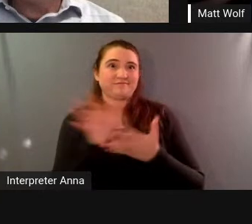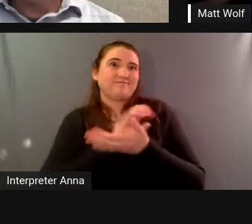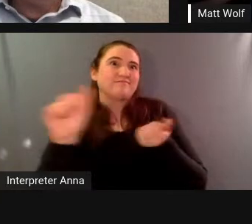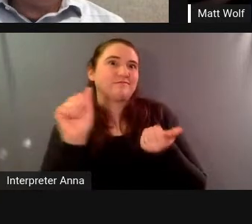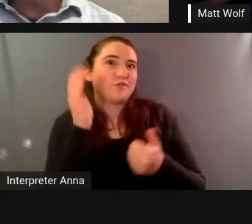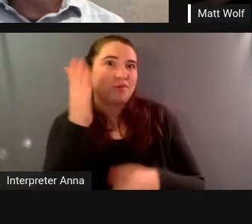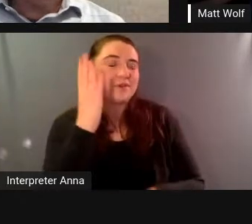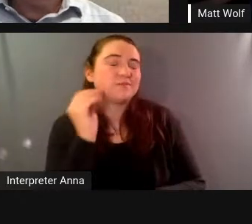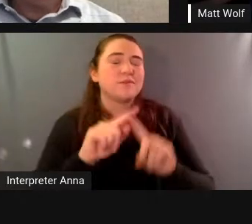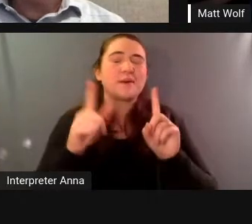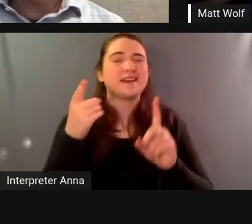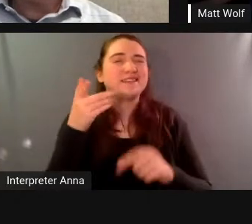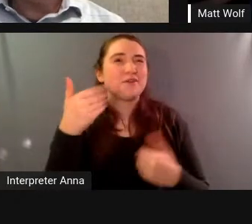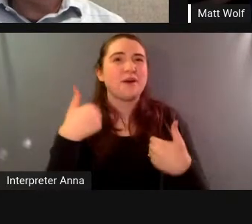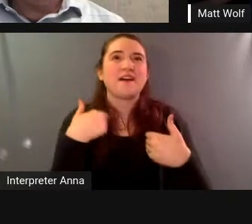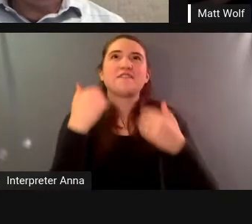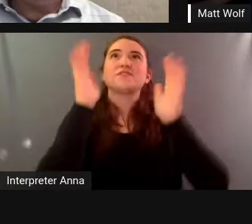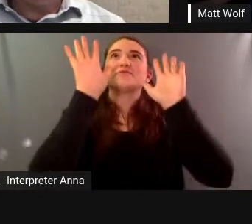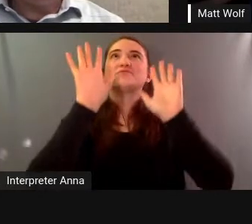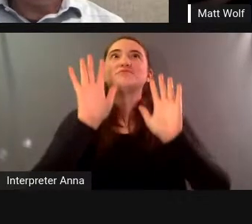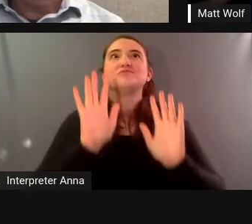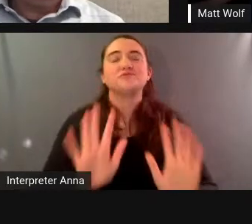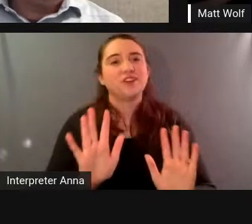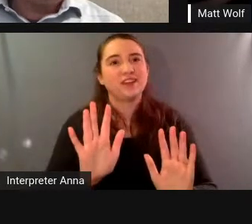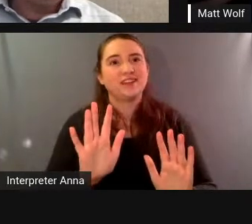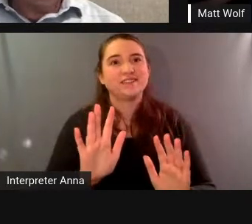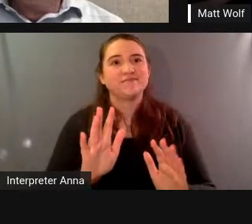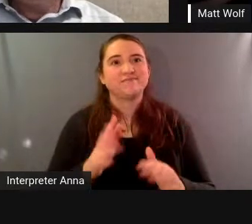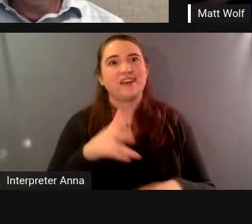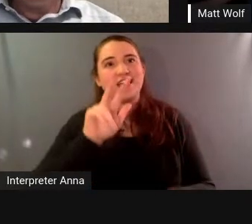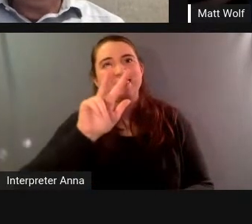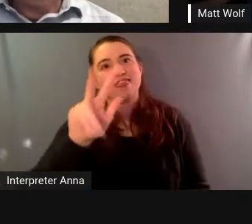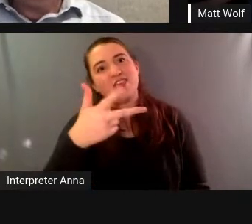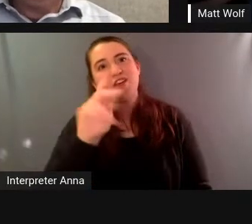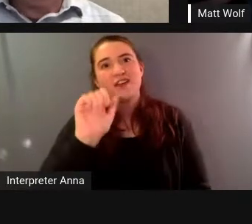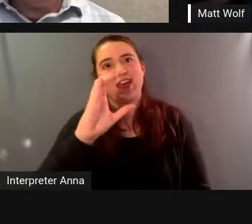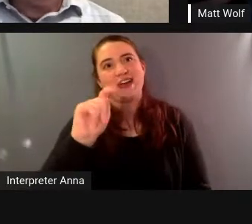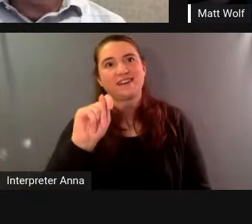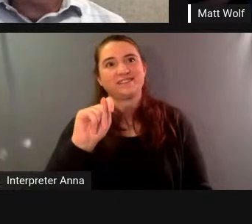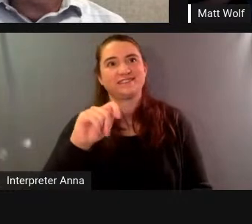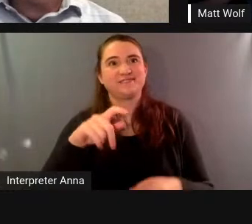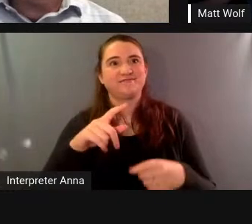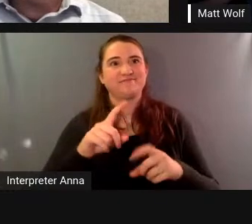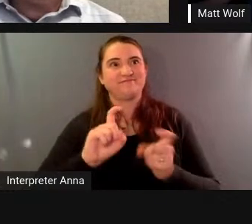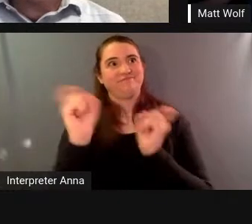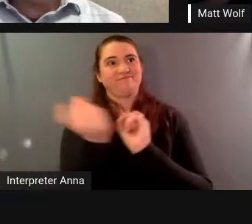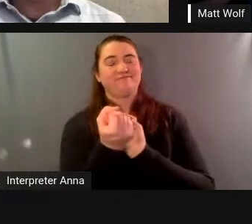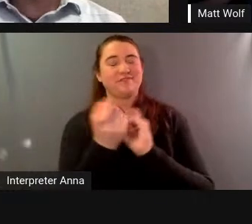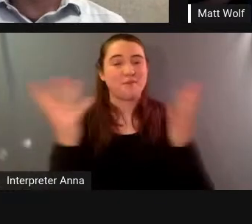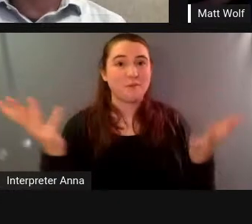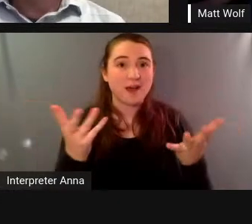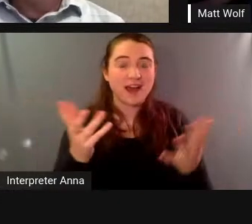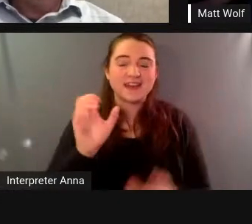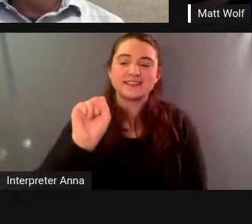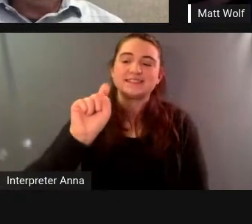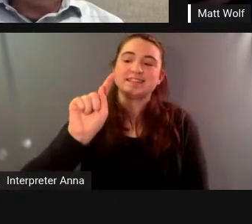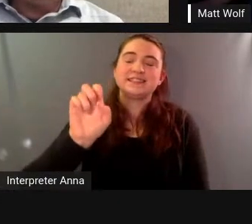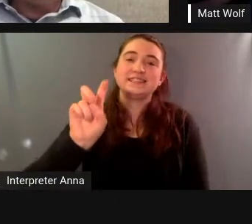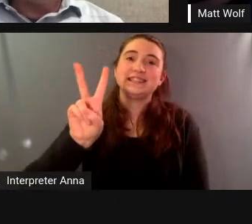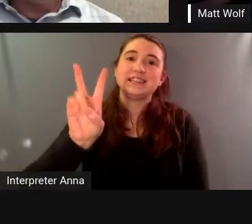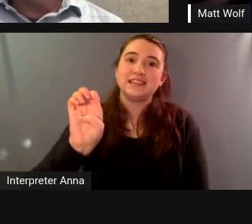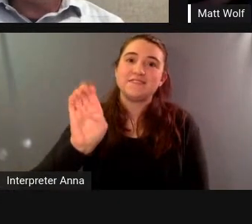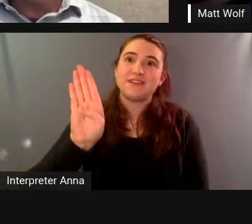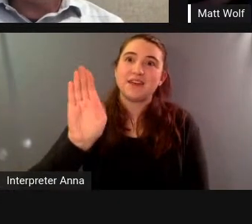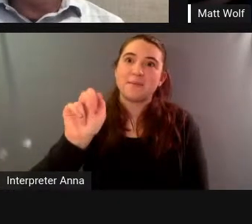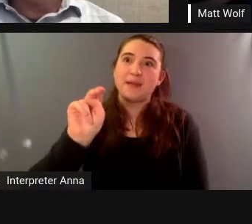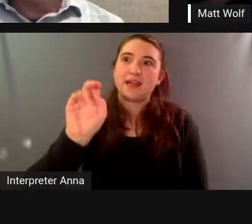third act twists of any film i've seen in recent years which is that steve bannon kind of